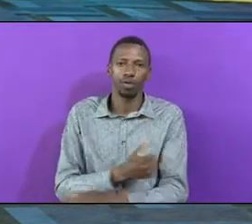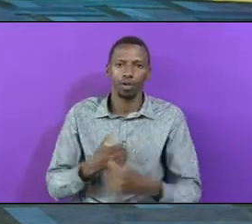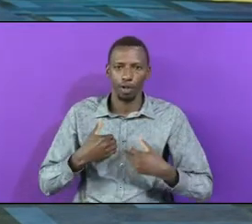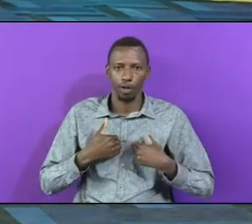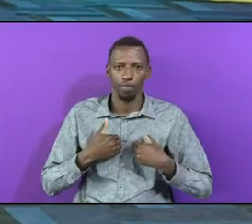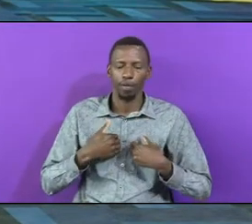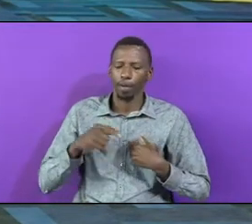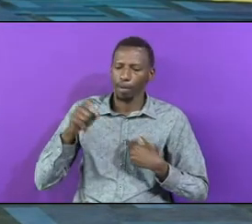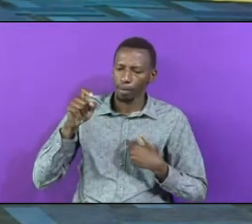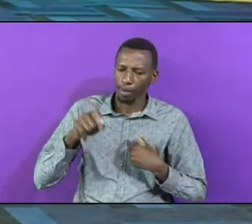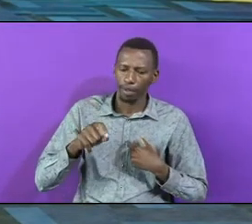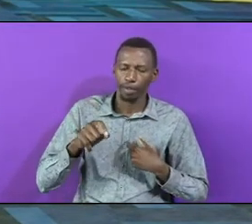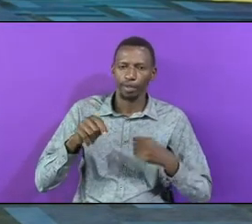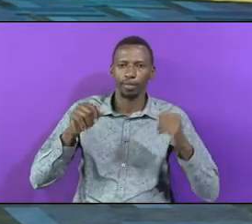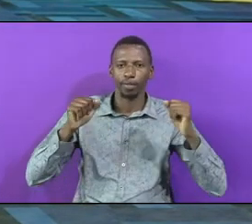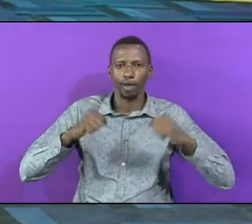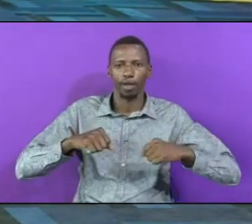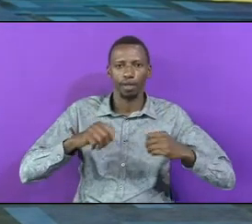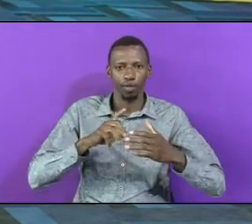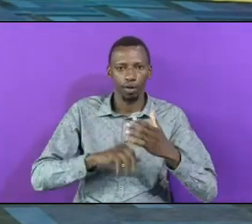no one else Has any authority